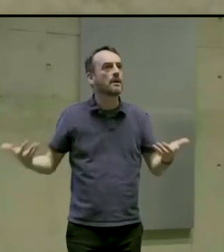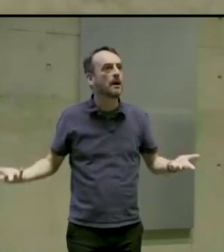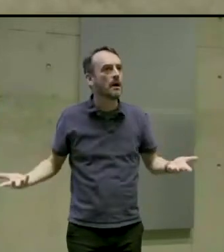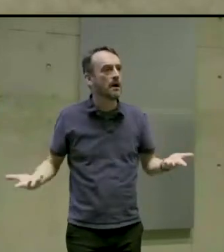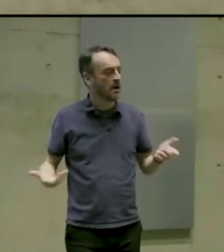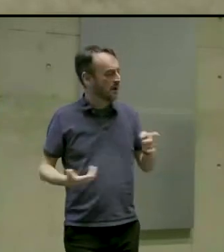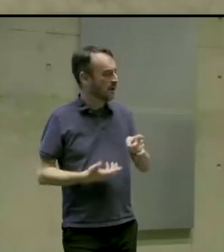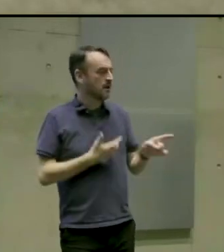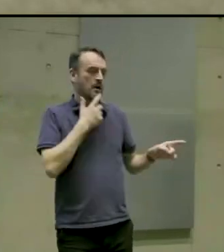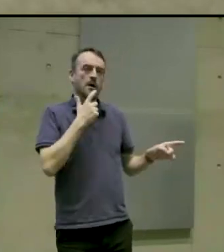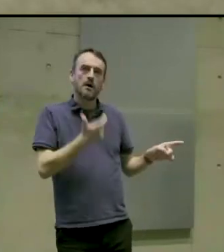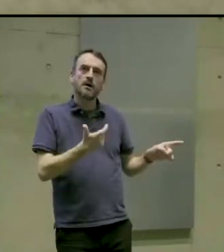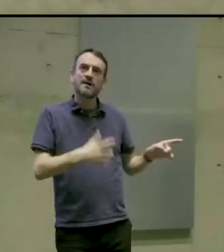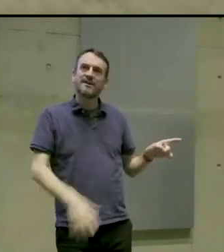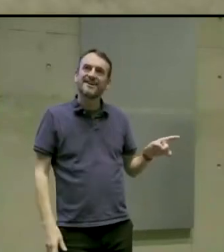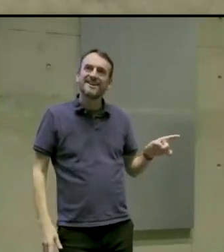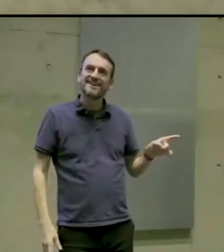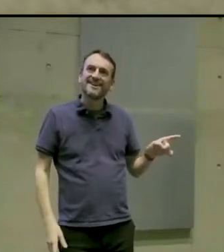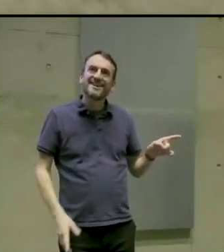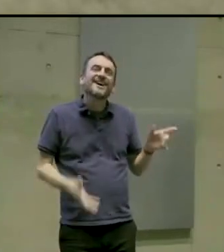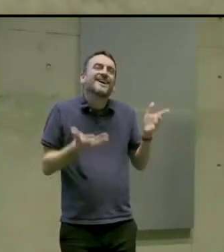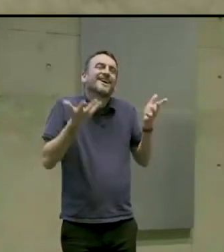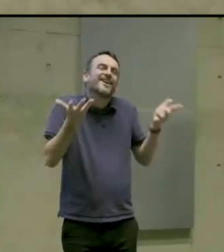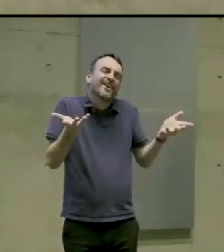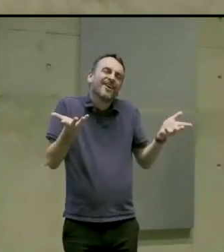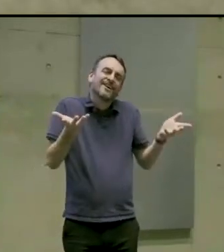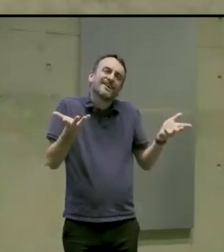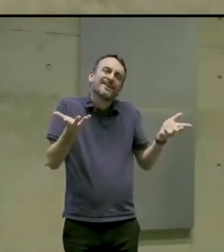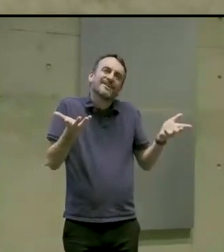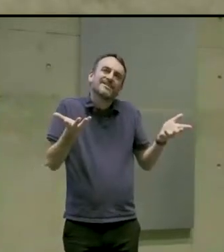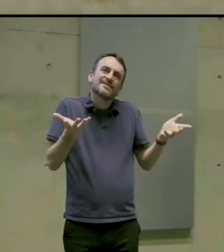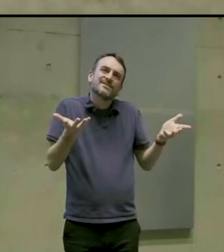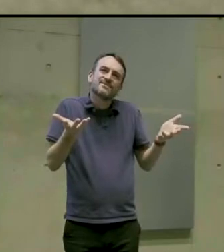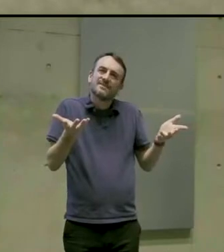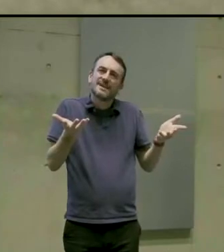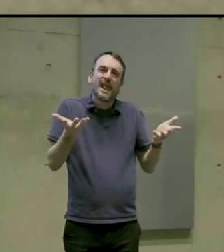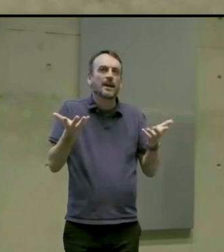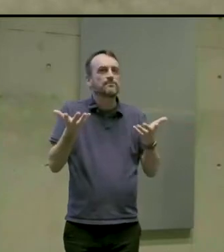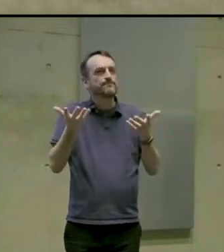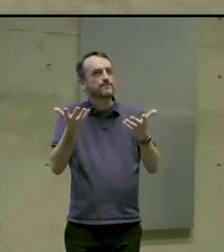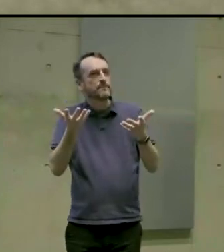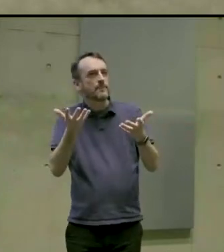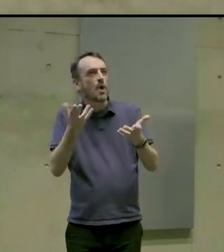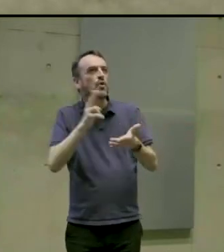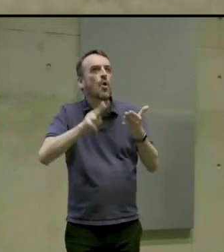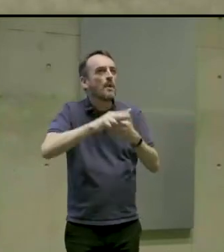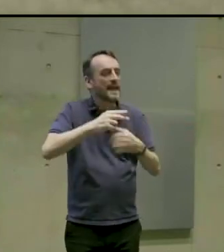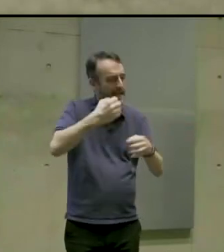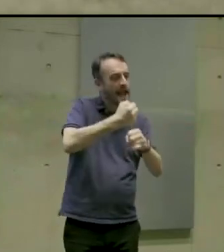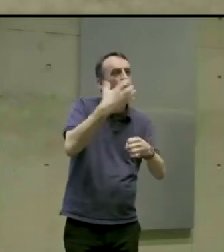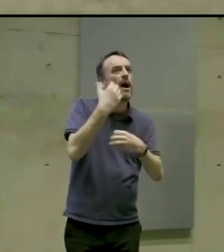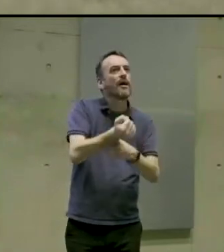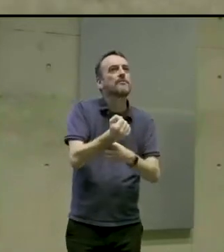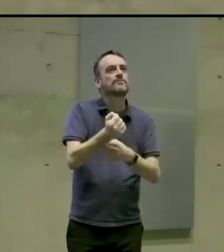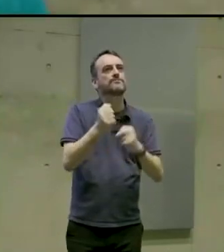Because there's only so much that you can get through just normal sound design and dialogue.